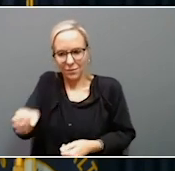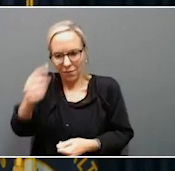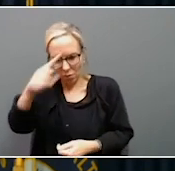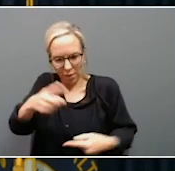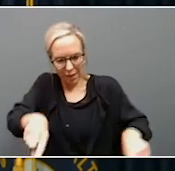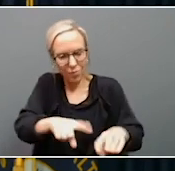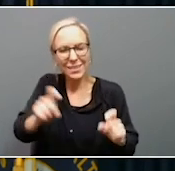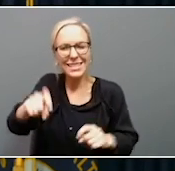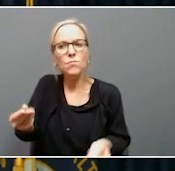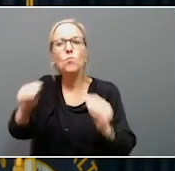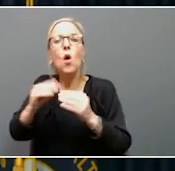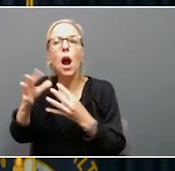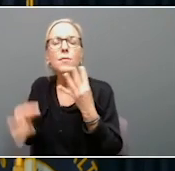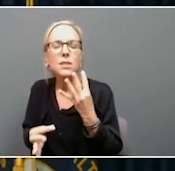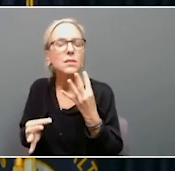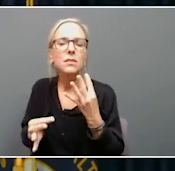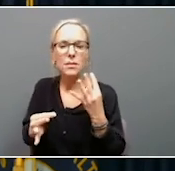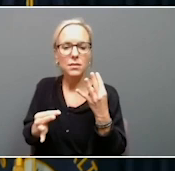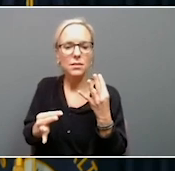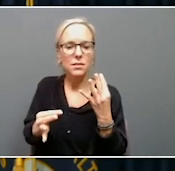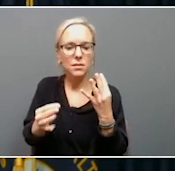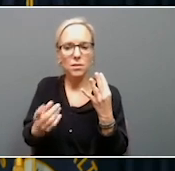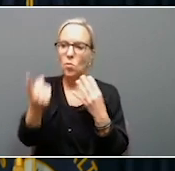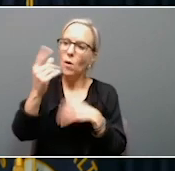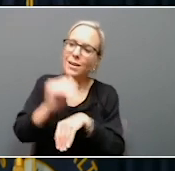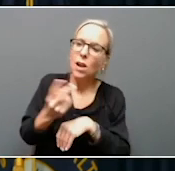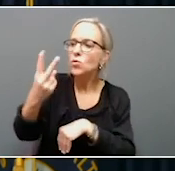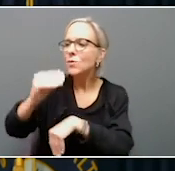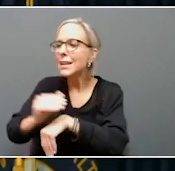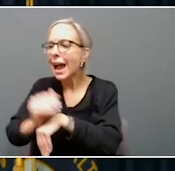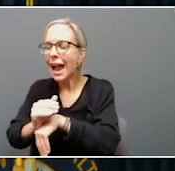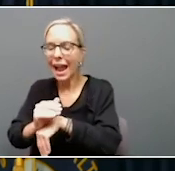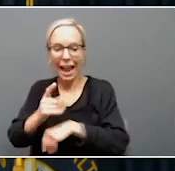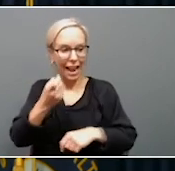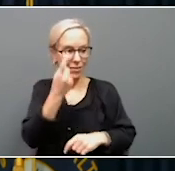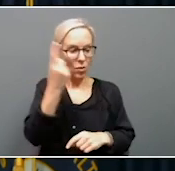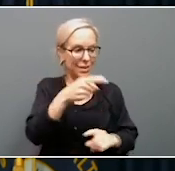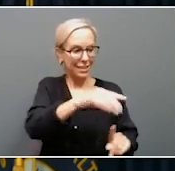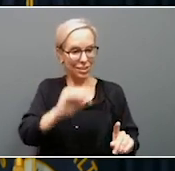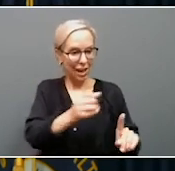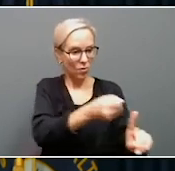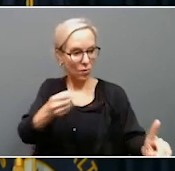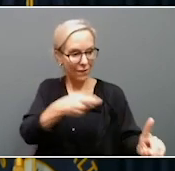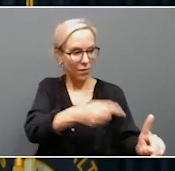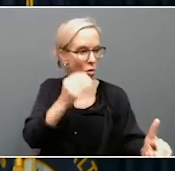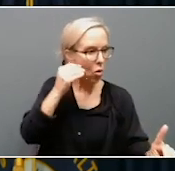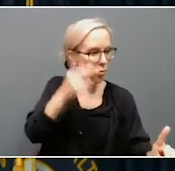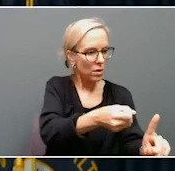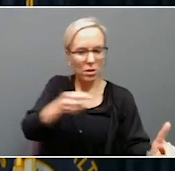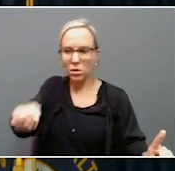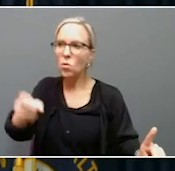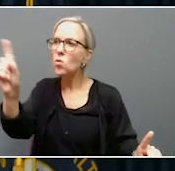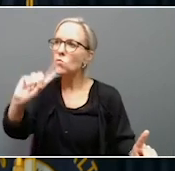options about, you know, the one night or the two night stay if someone is removed from a house later. But I think what we all have